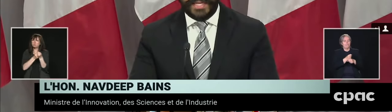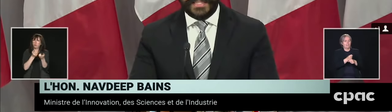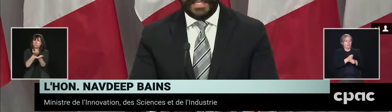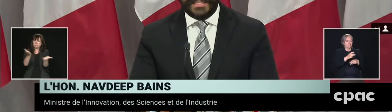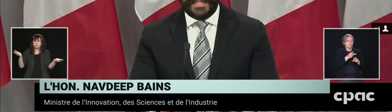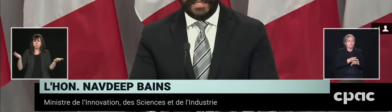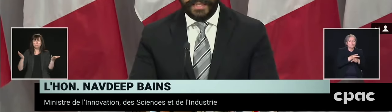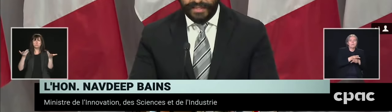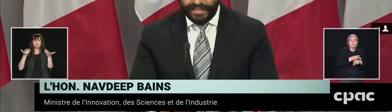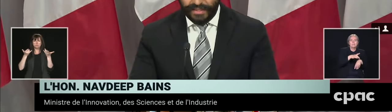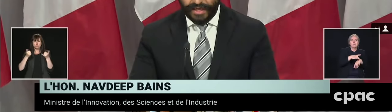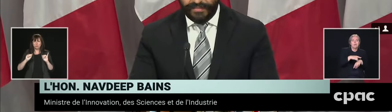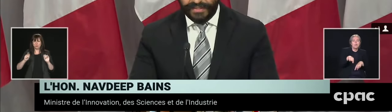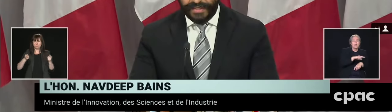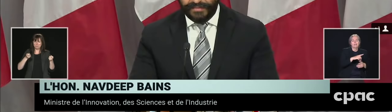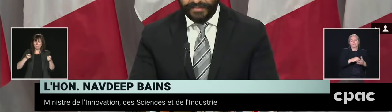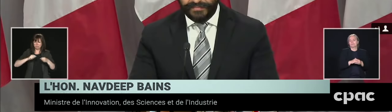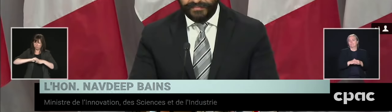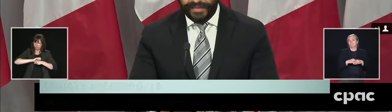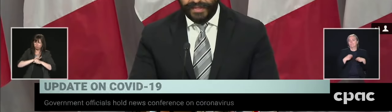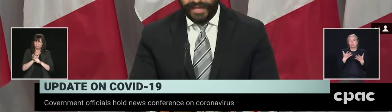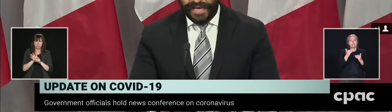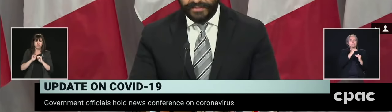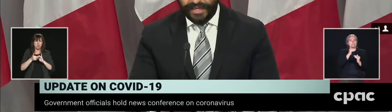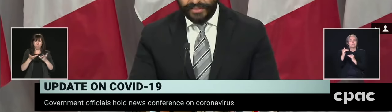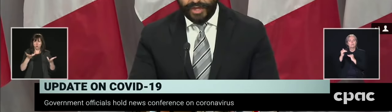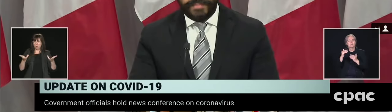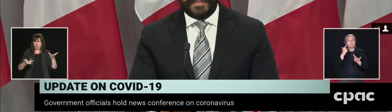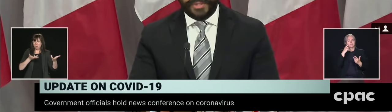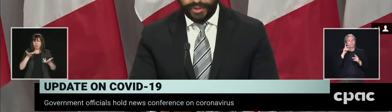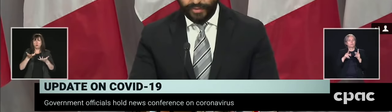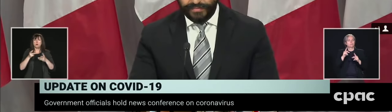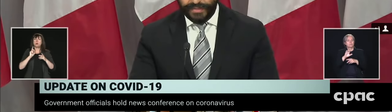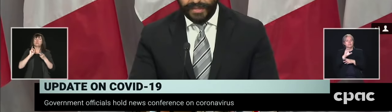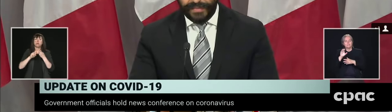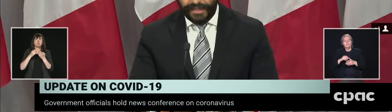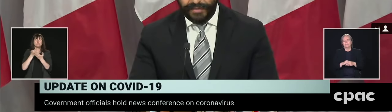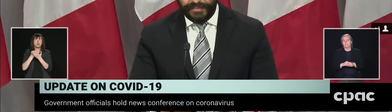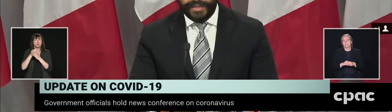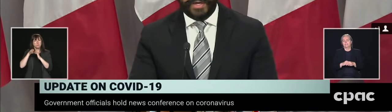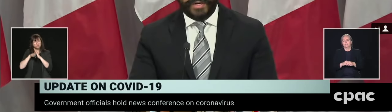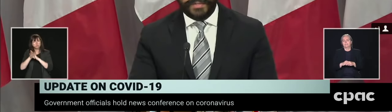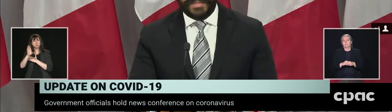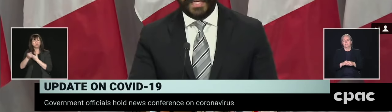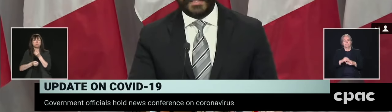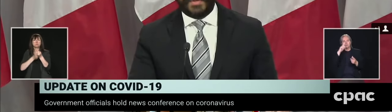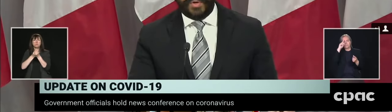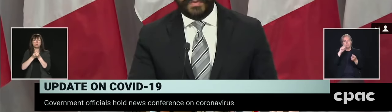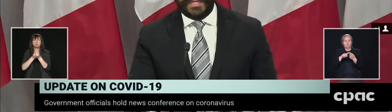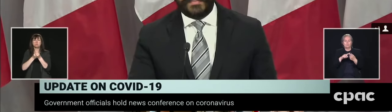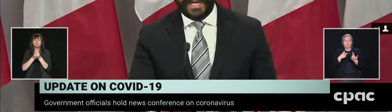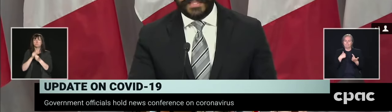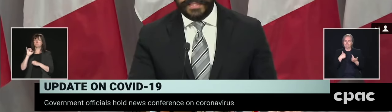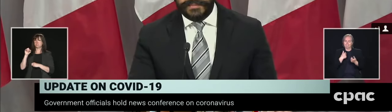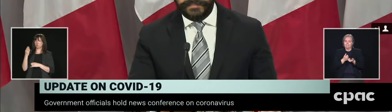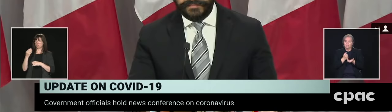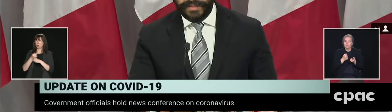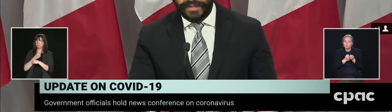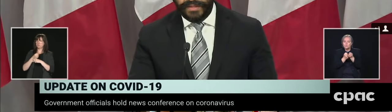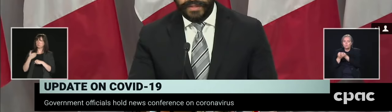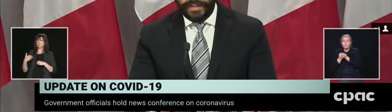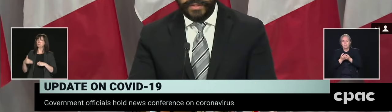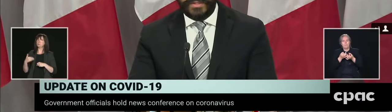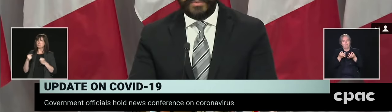unprecedented economic times. As today's job numbers show, many people are hurting because of COVID-19.